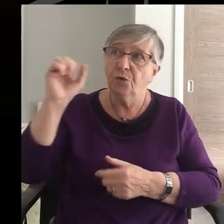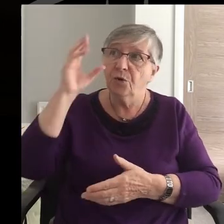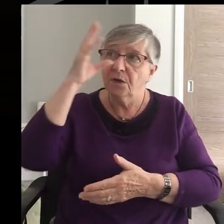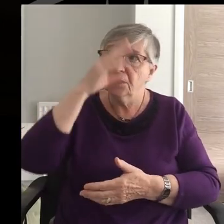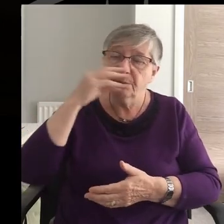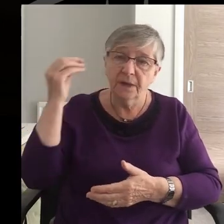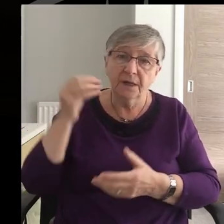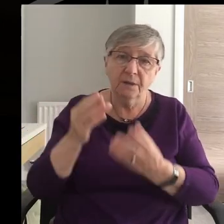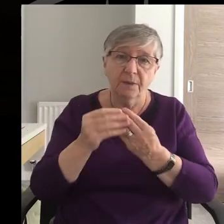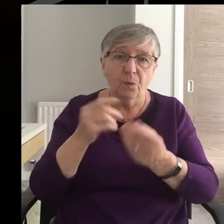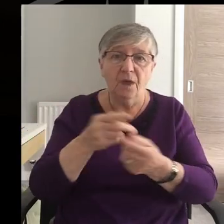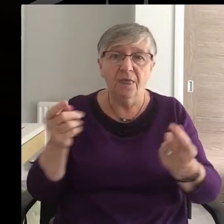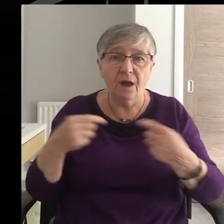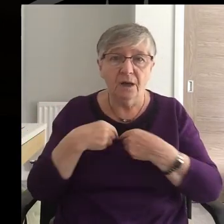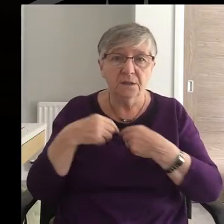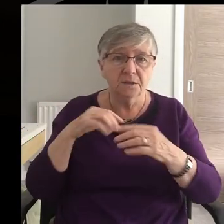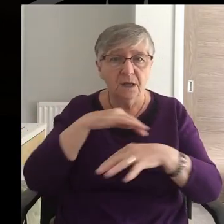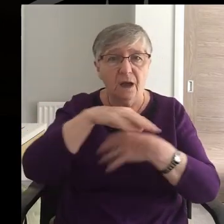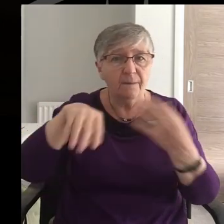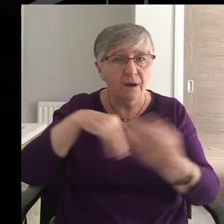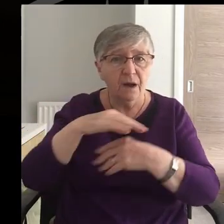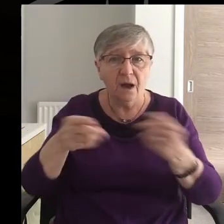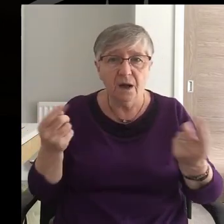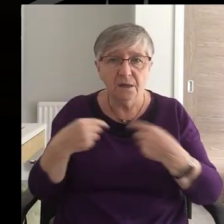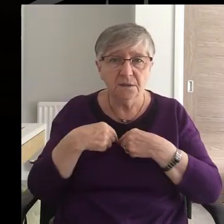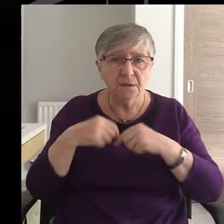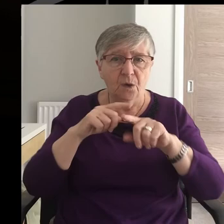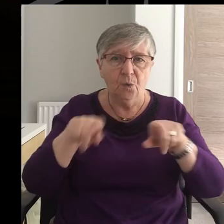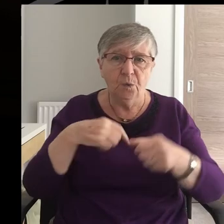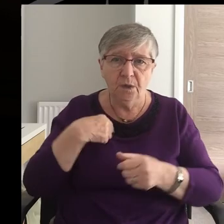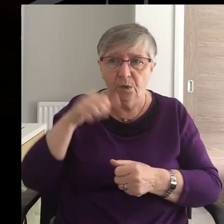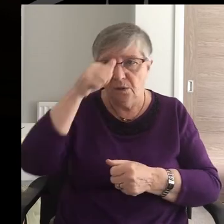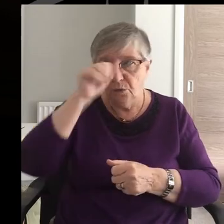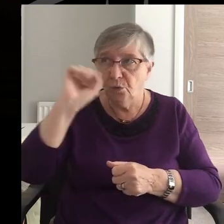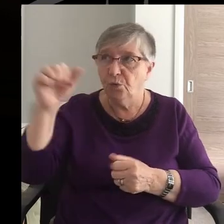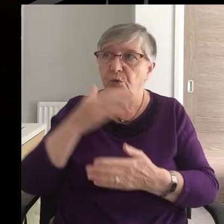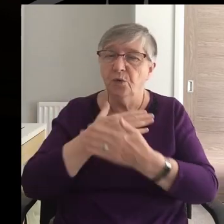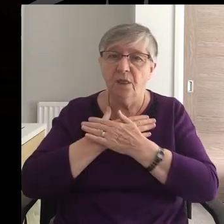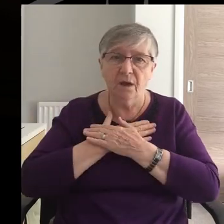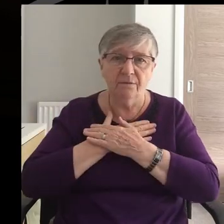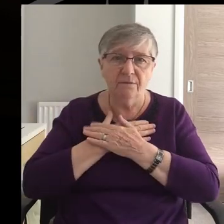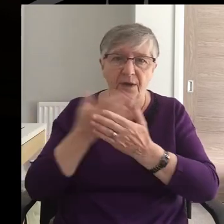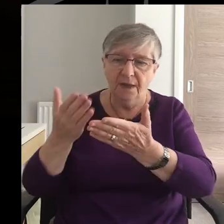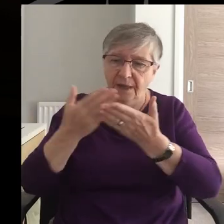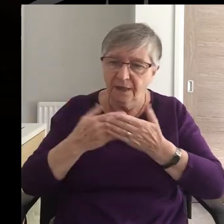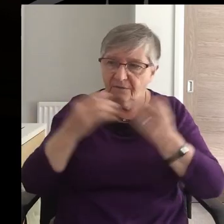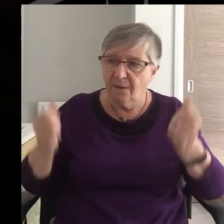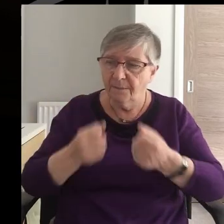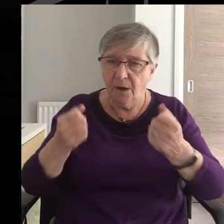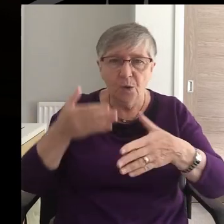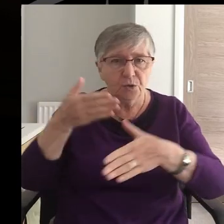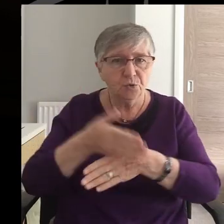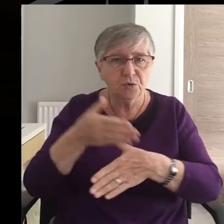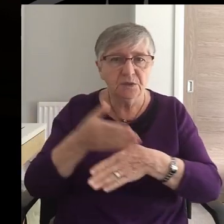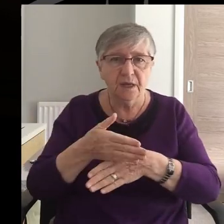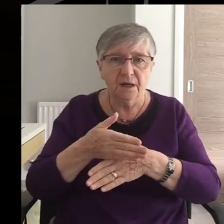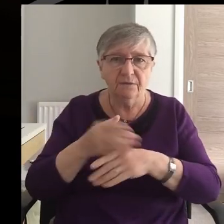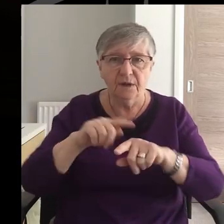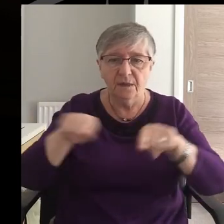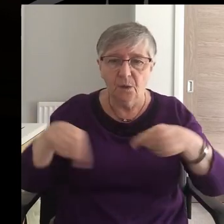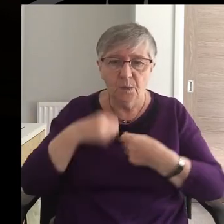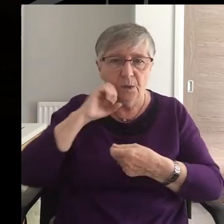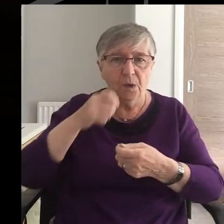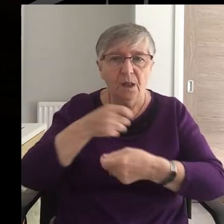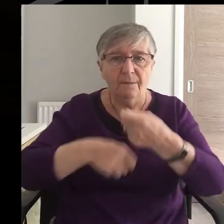That we may be confirmed In your love Empowered to serve That we may become For you